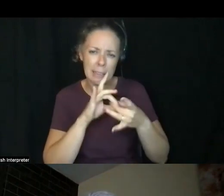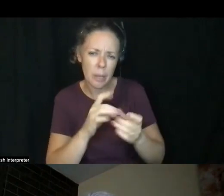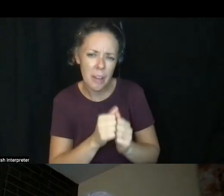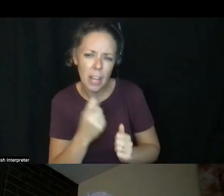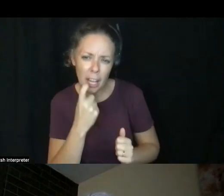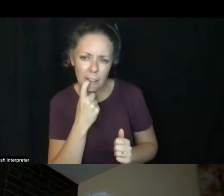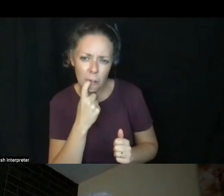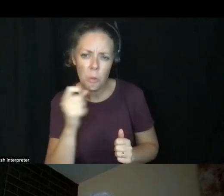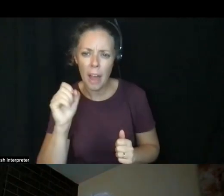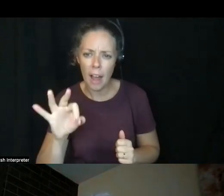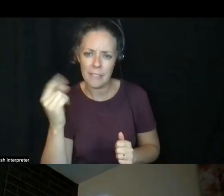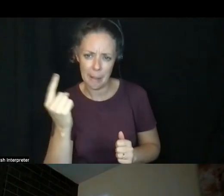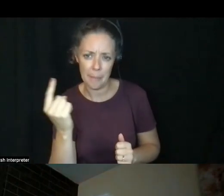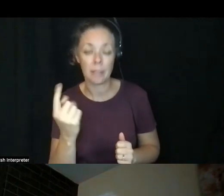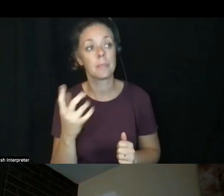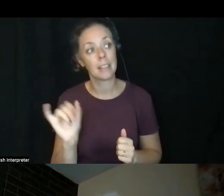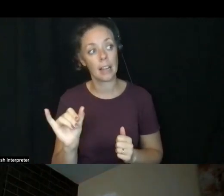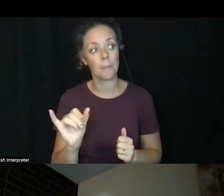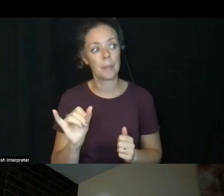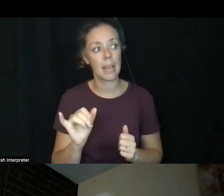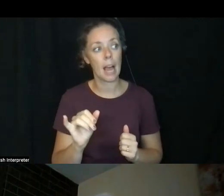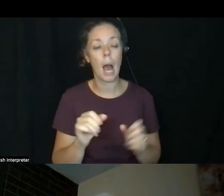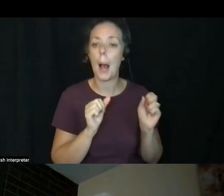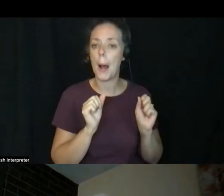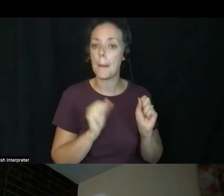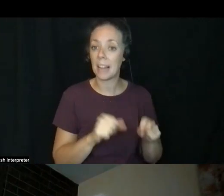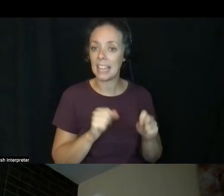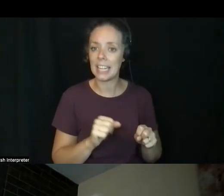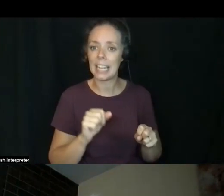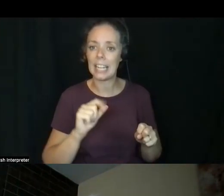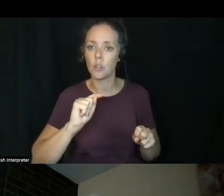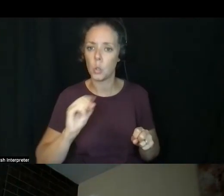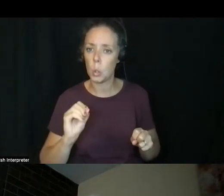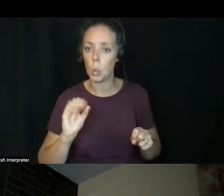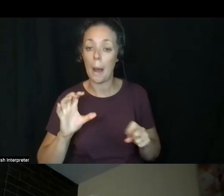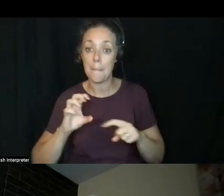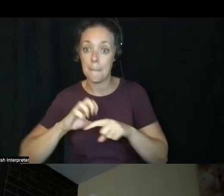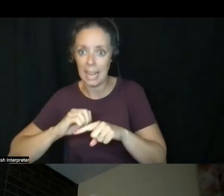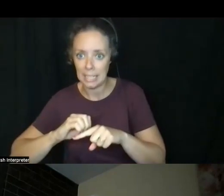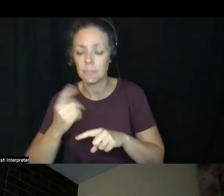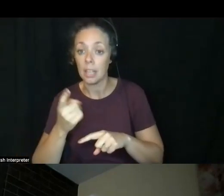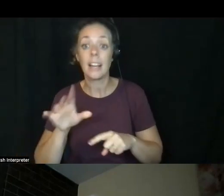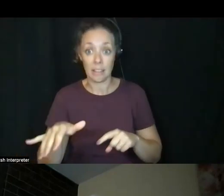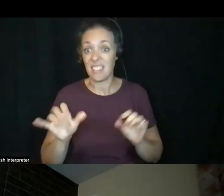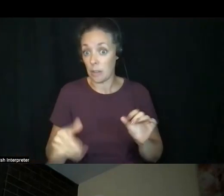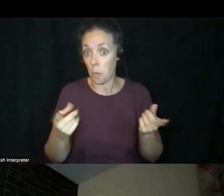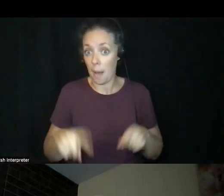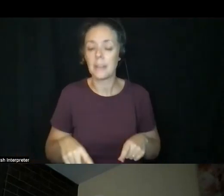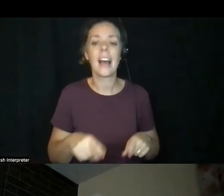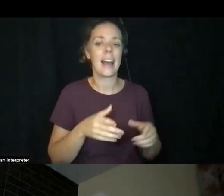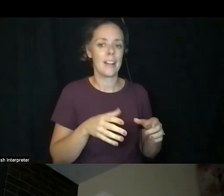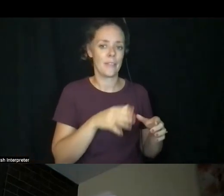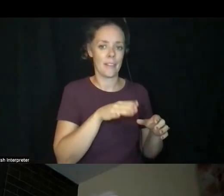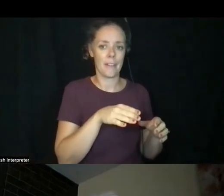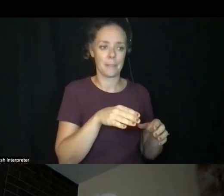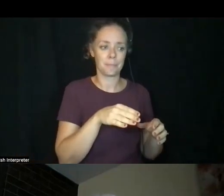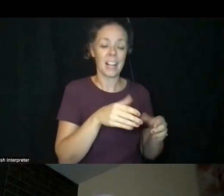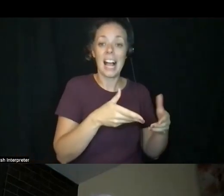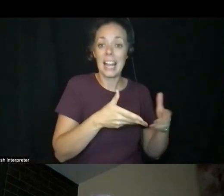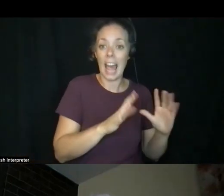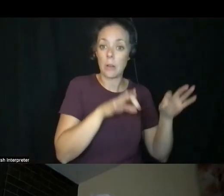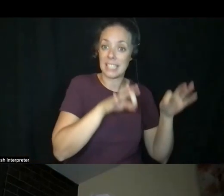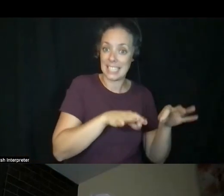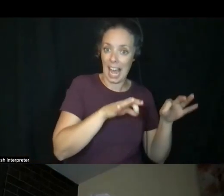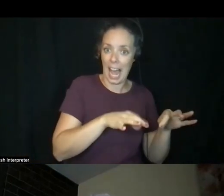So sort of the ability to bite. And that's what it does. It allows the dye to sort of connect with the